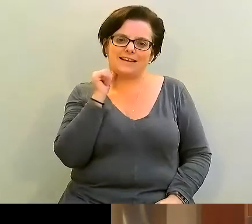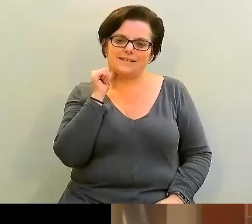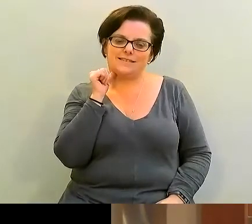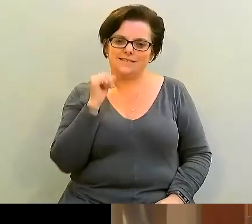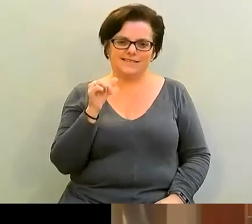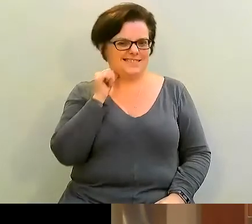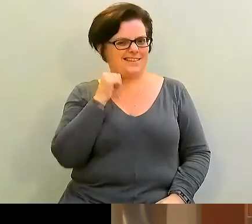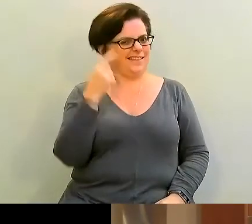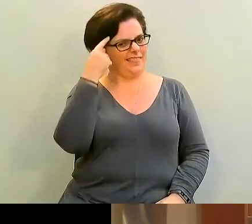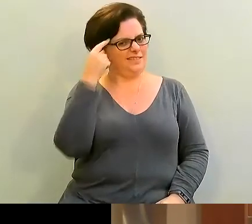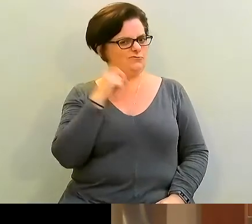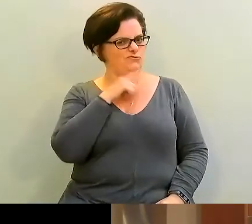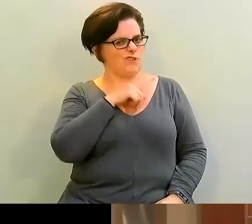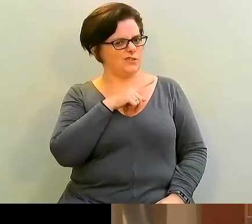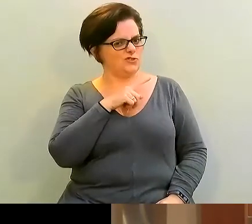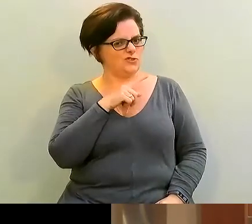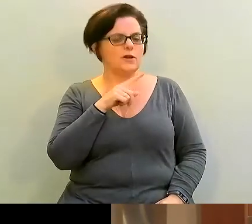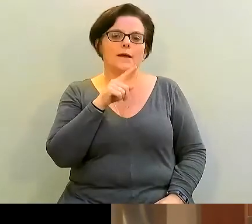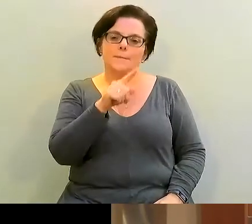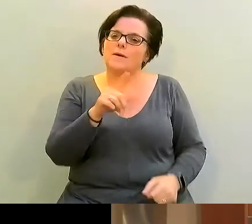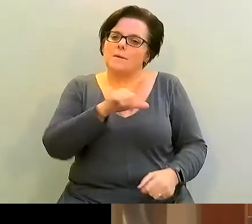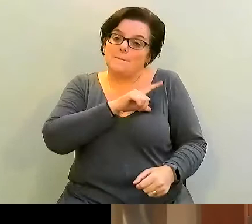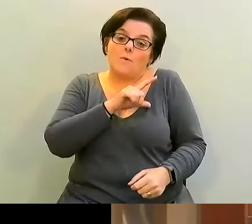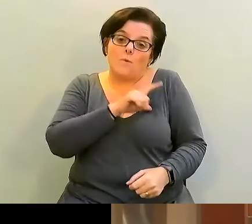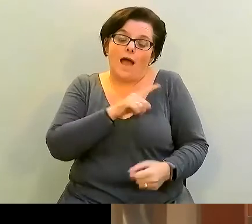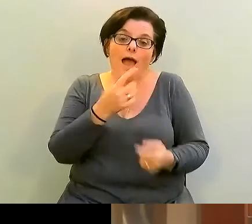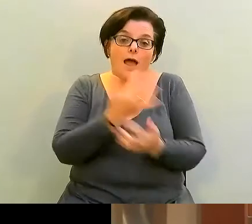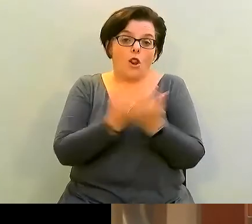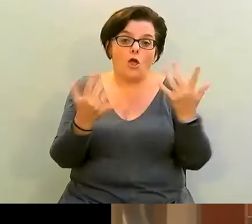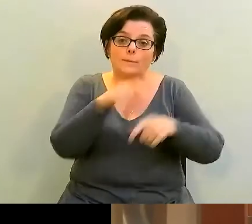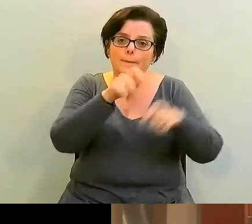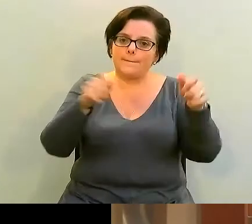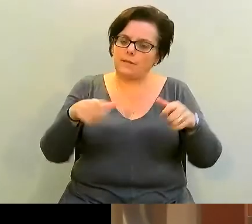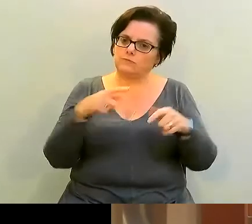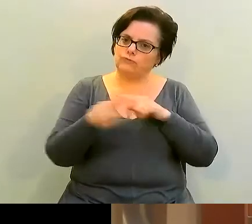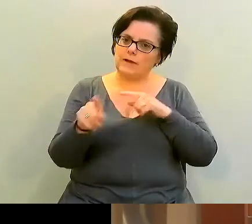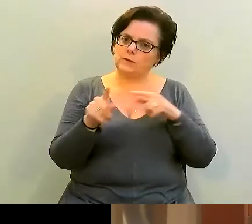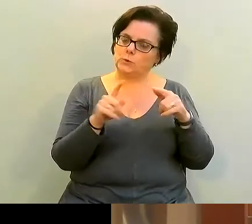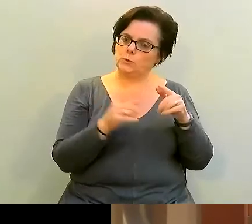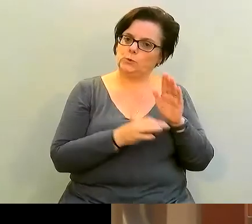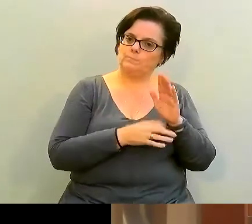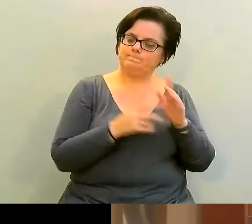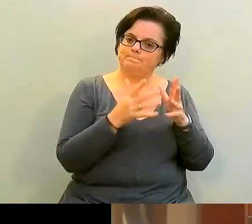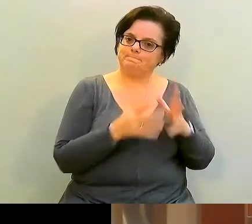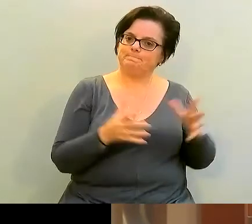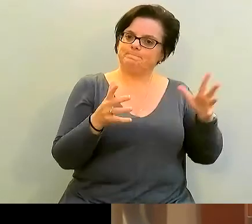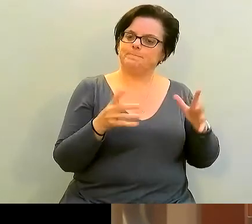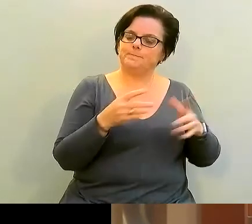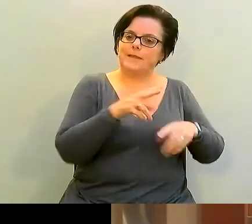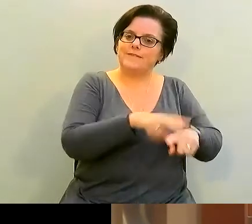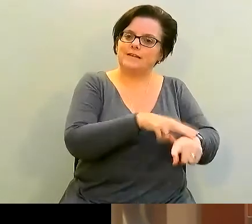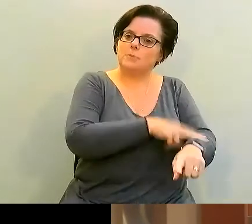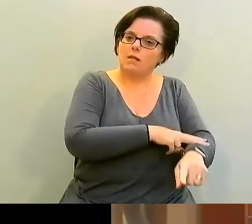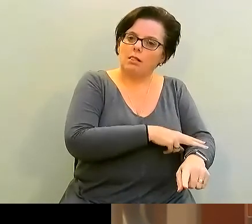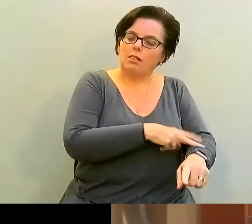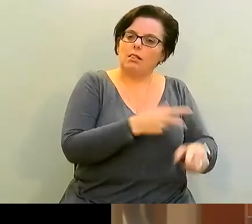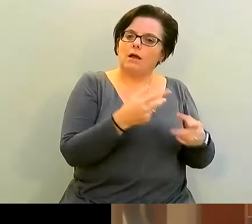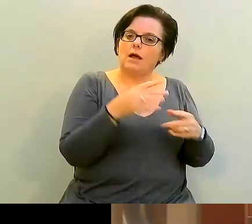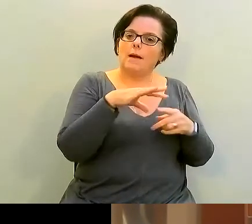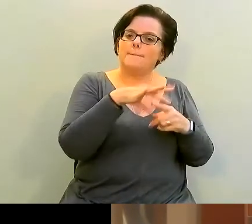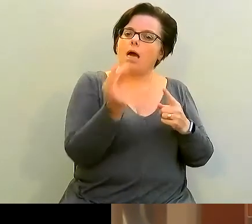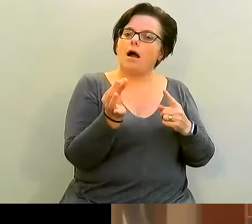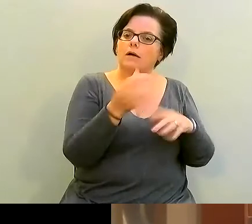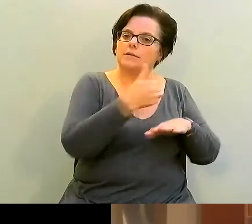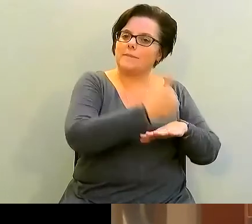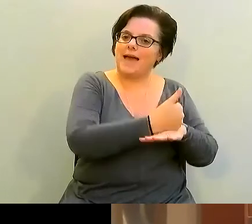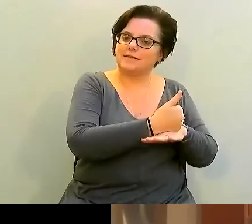a lot of people trying to be more plant-based or plant-rich in the United States, this has become a very popular food item. It's incredibly